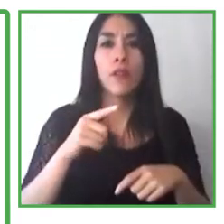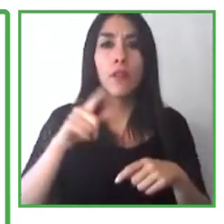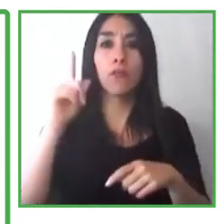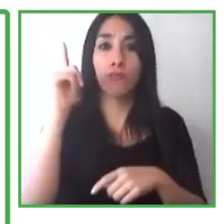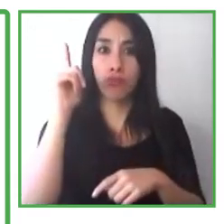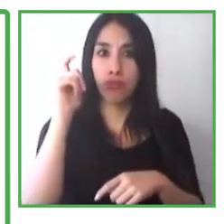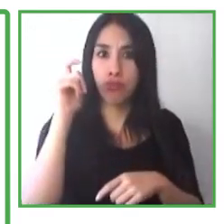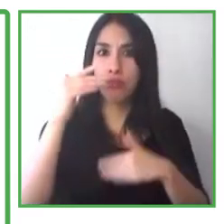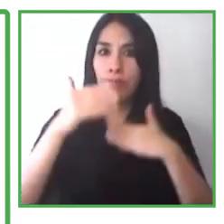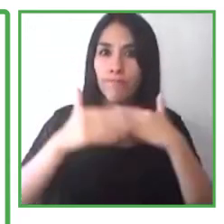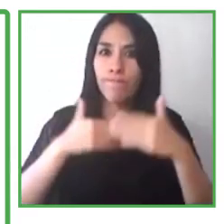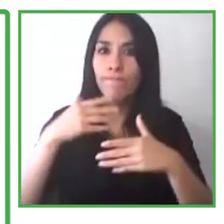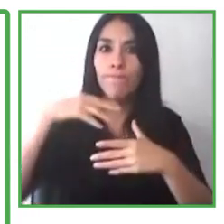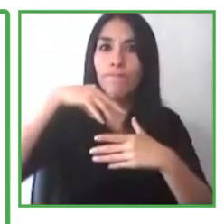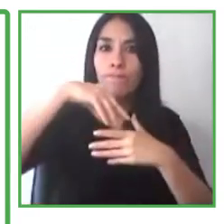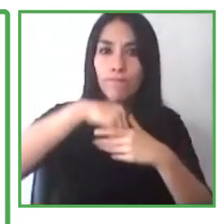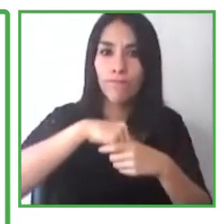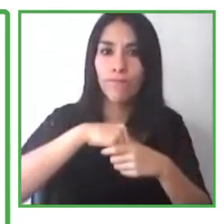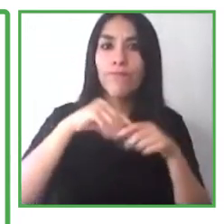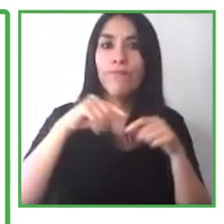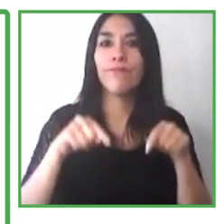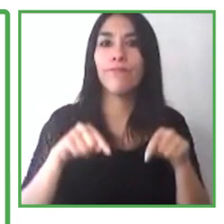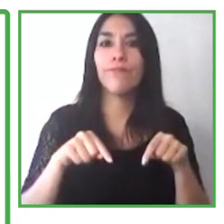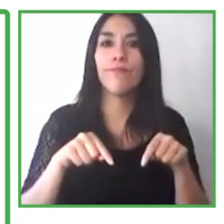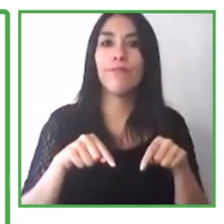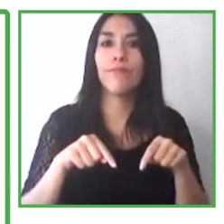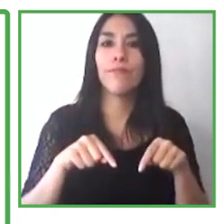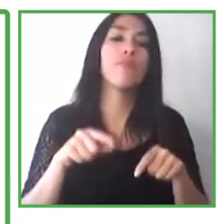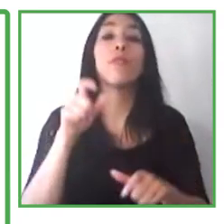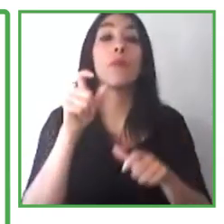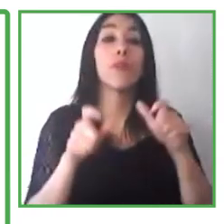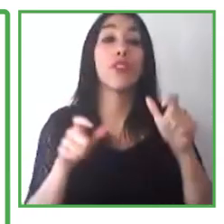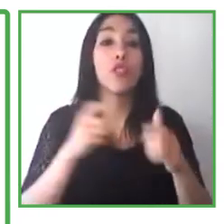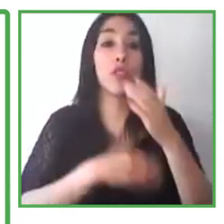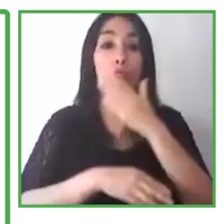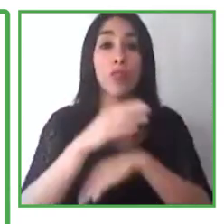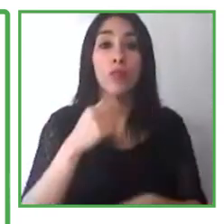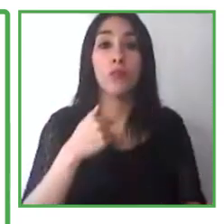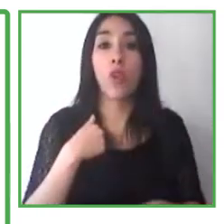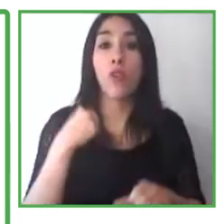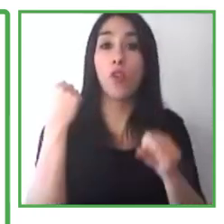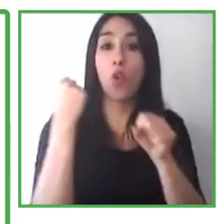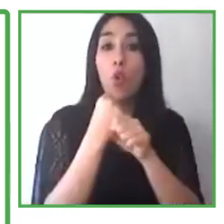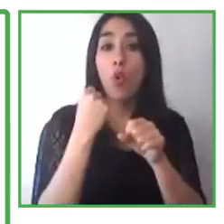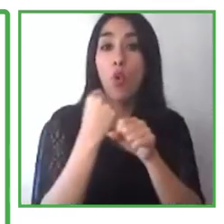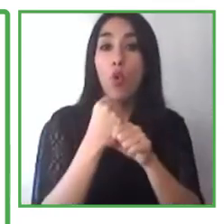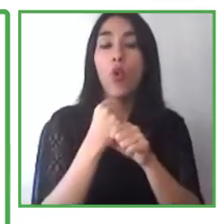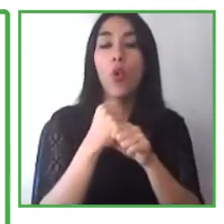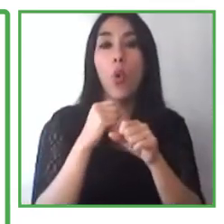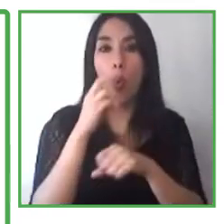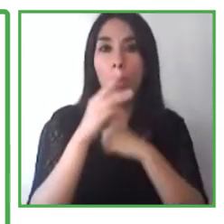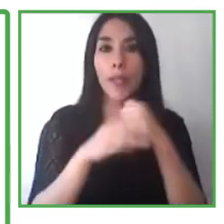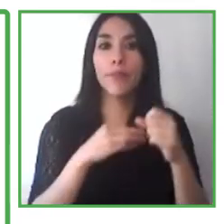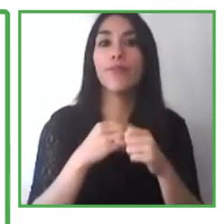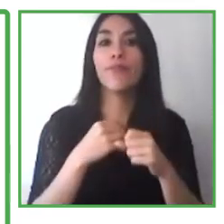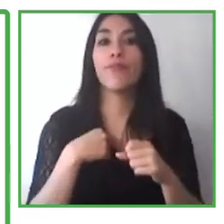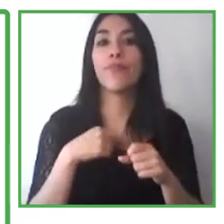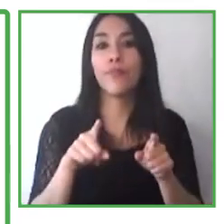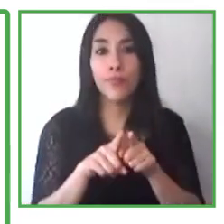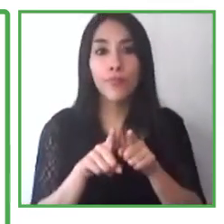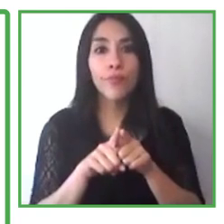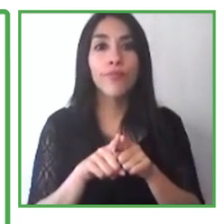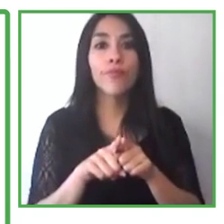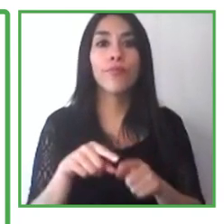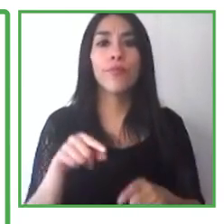accessibility, it's very important to put in place a process that will make sure that